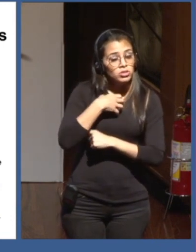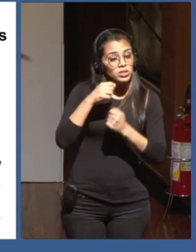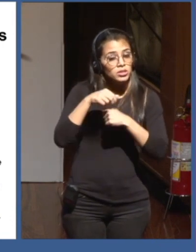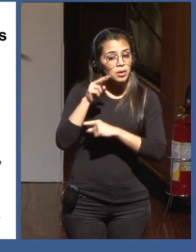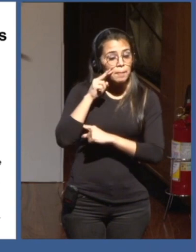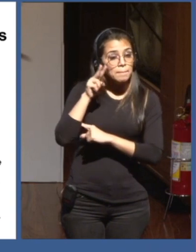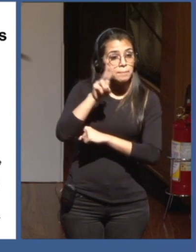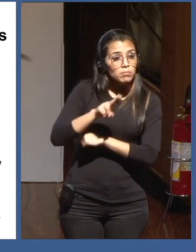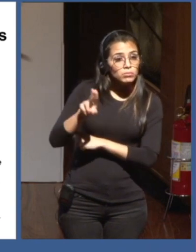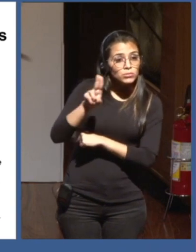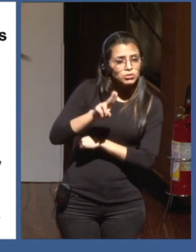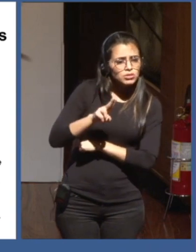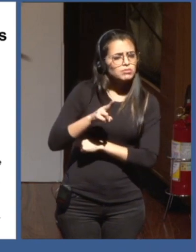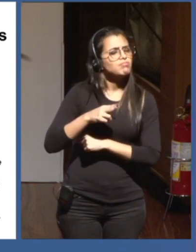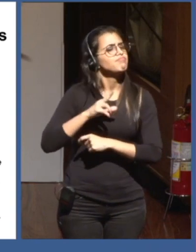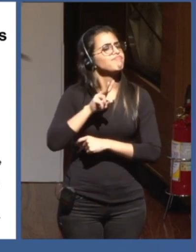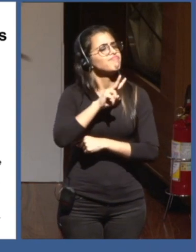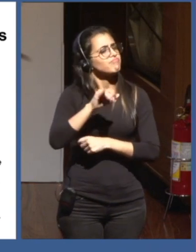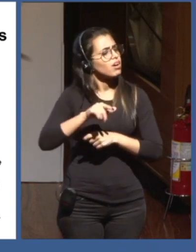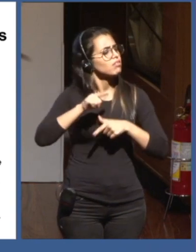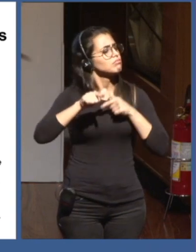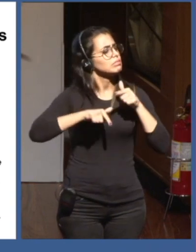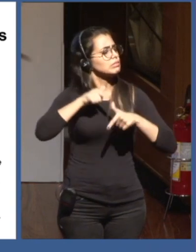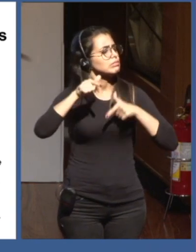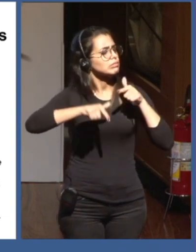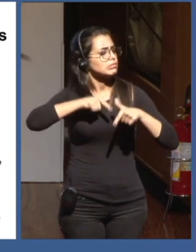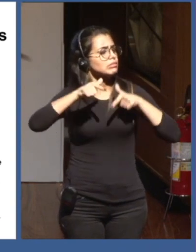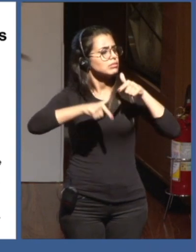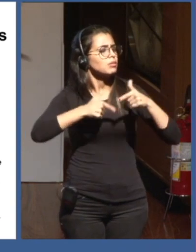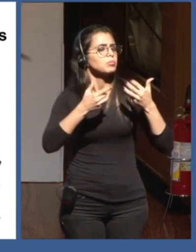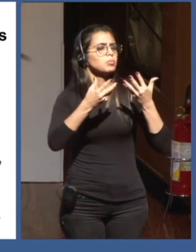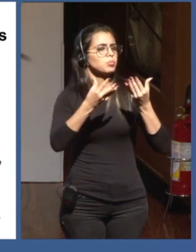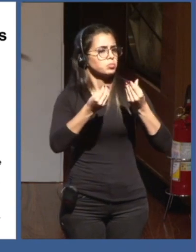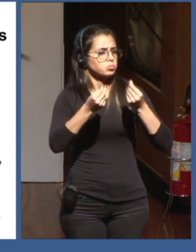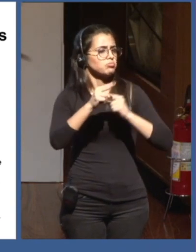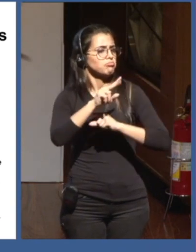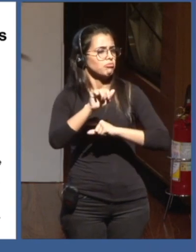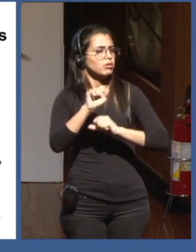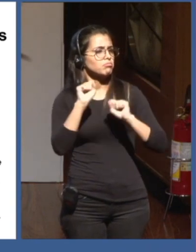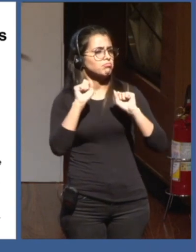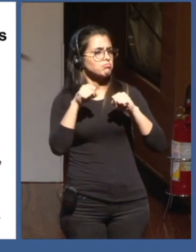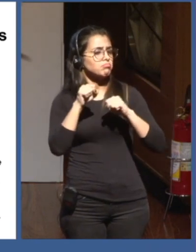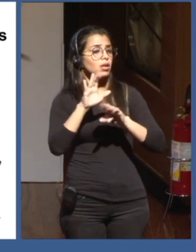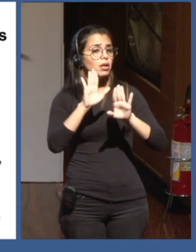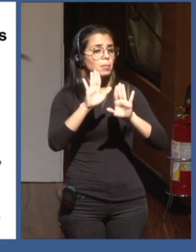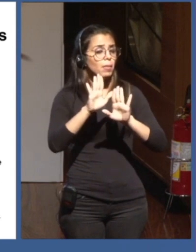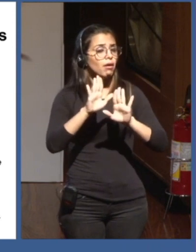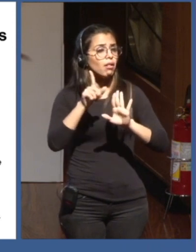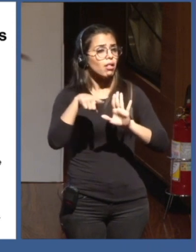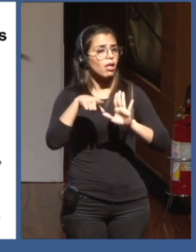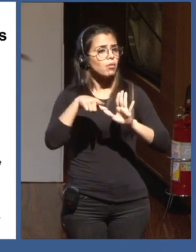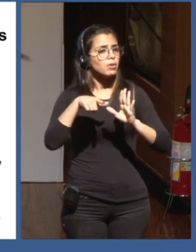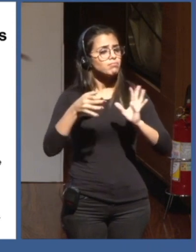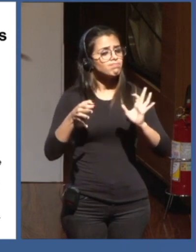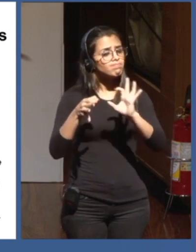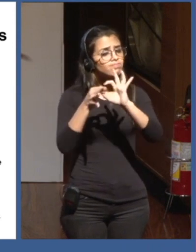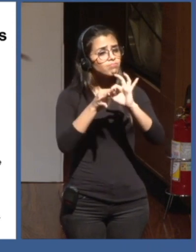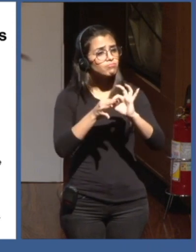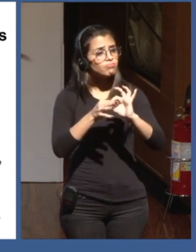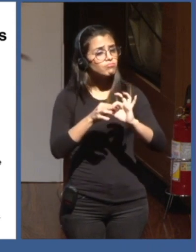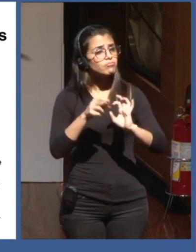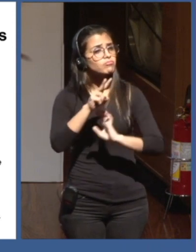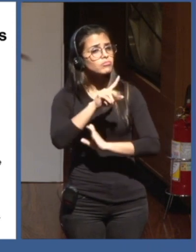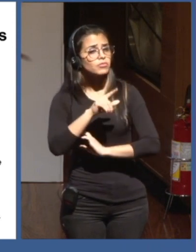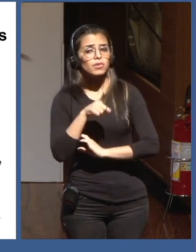considerations. But it is a vision. We agree to share our money in banks, okay? It may sound crazy if you think about it. You have cash,